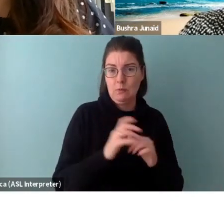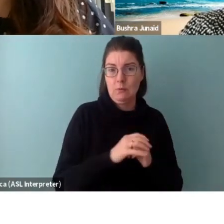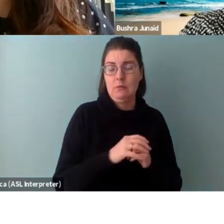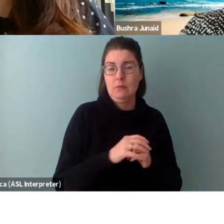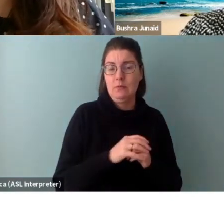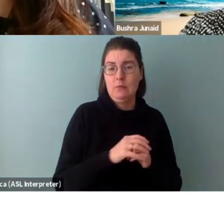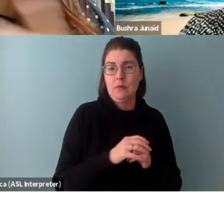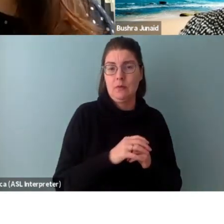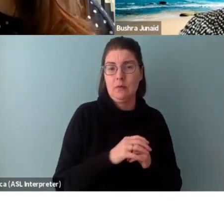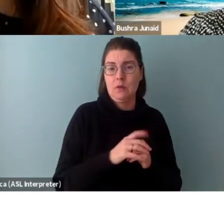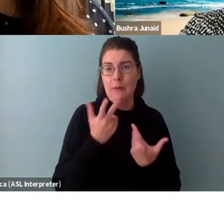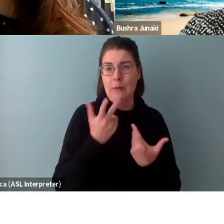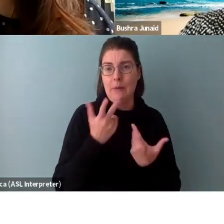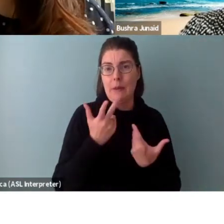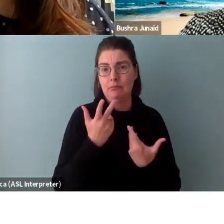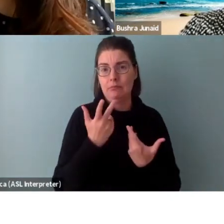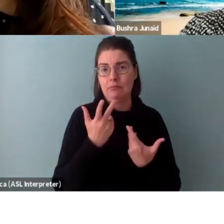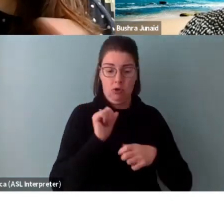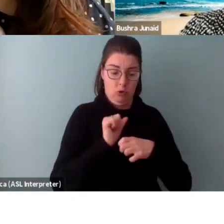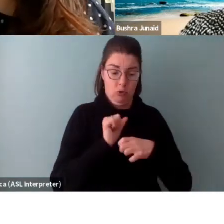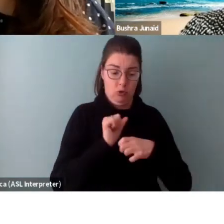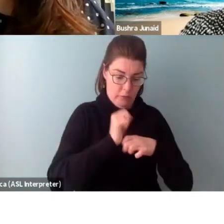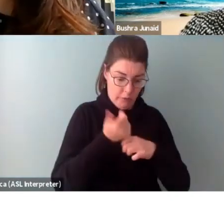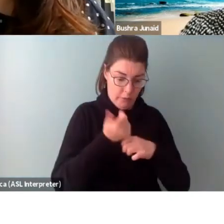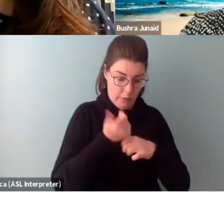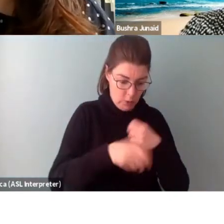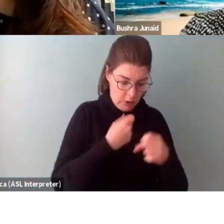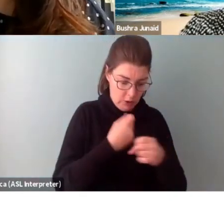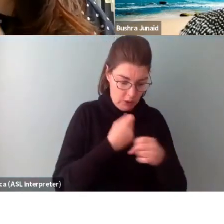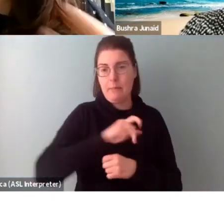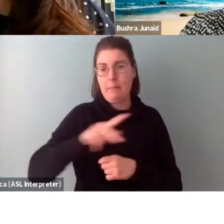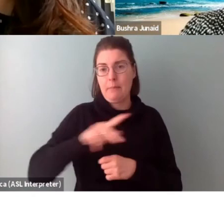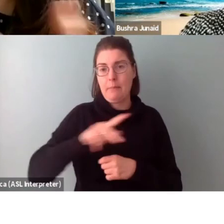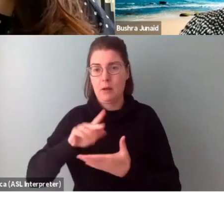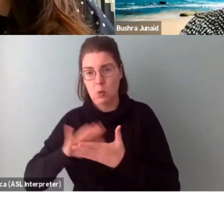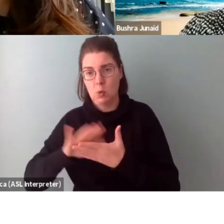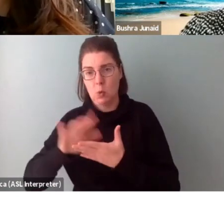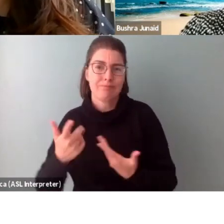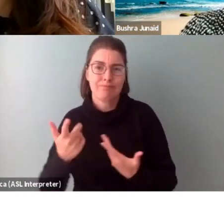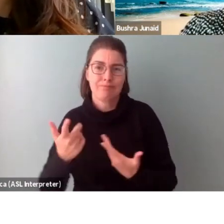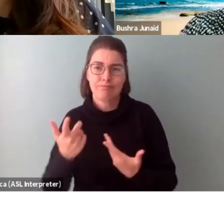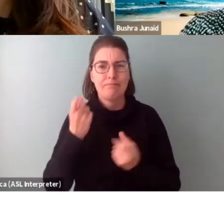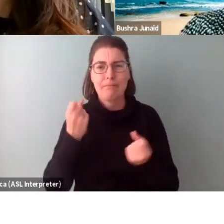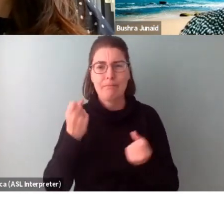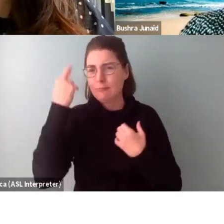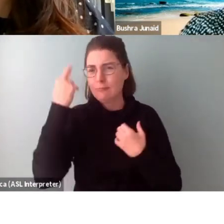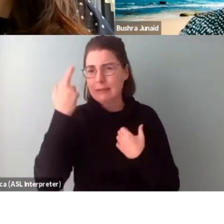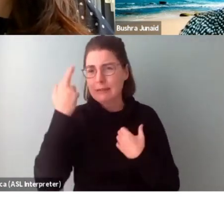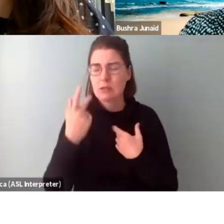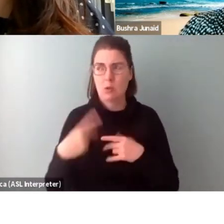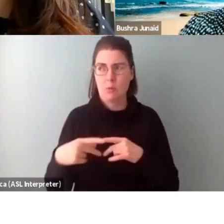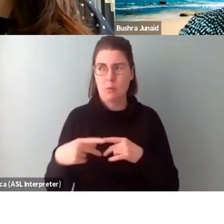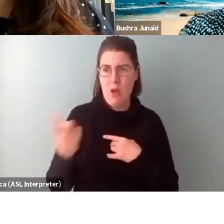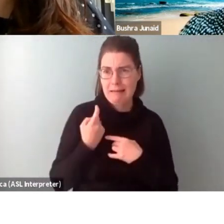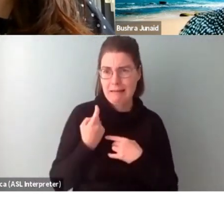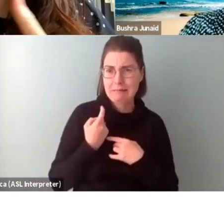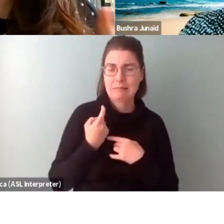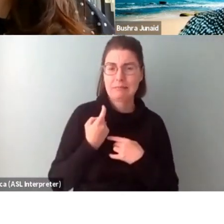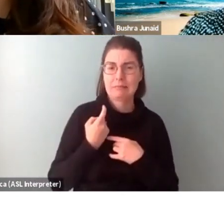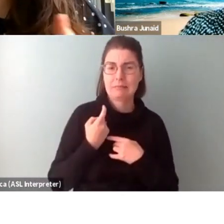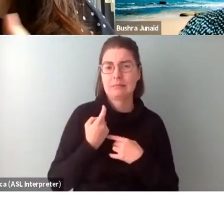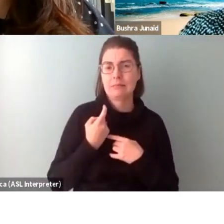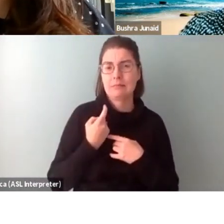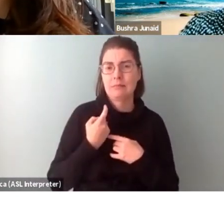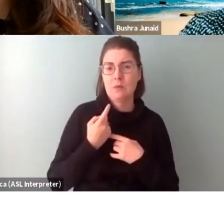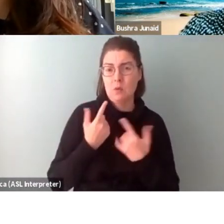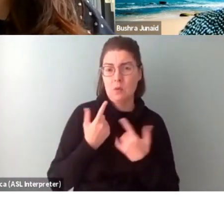stage for a variety of reasons. And a related question I get to that is whether they need